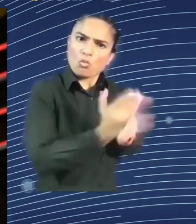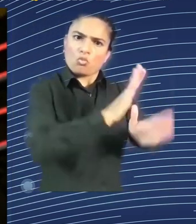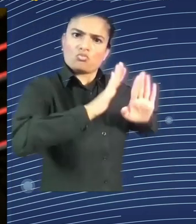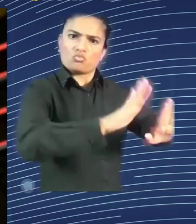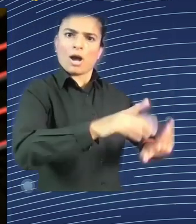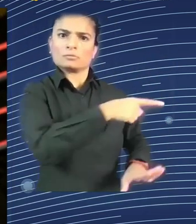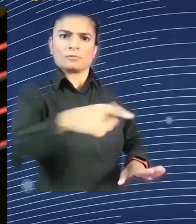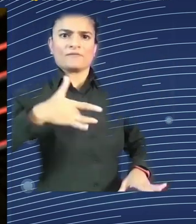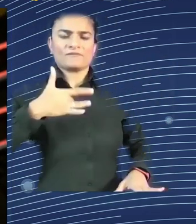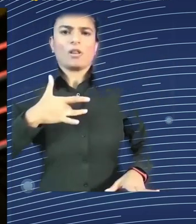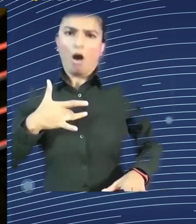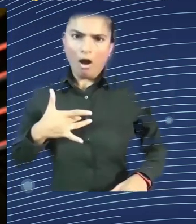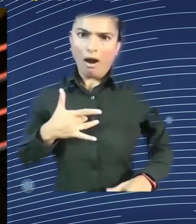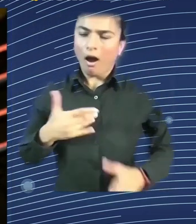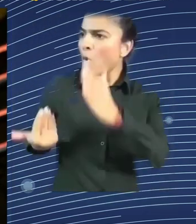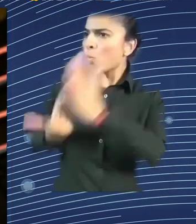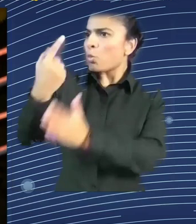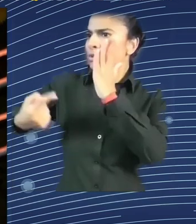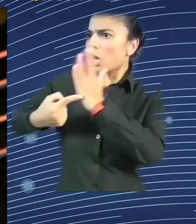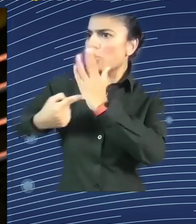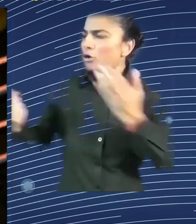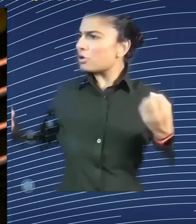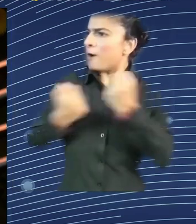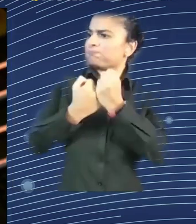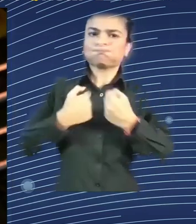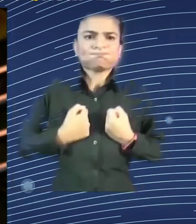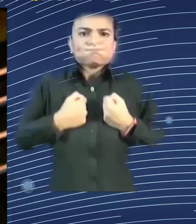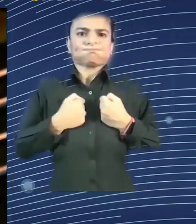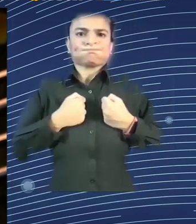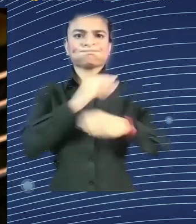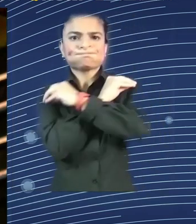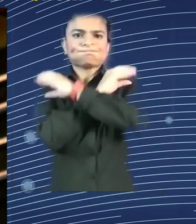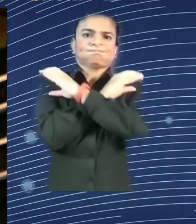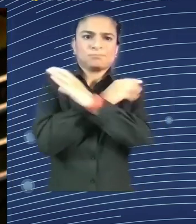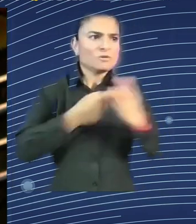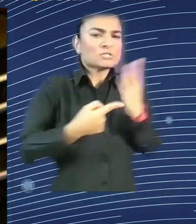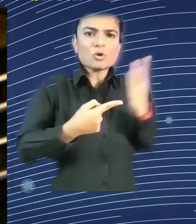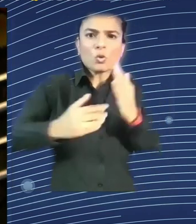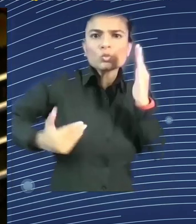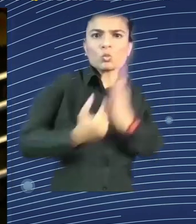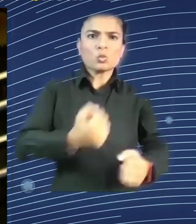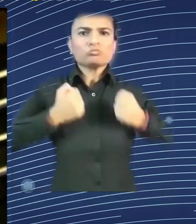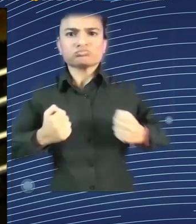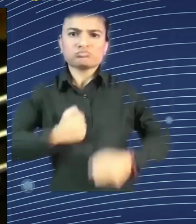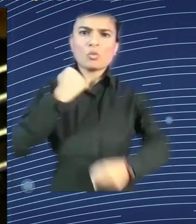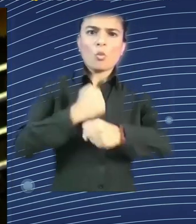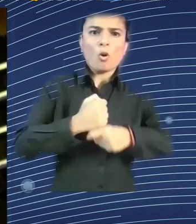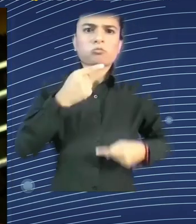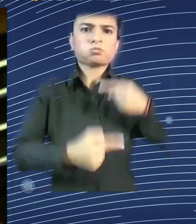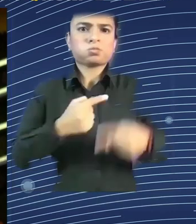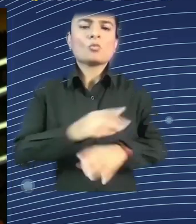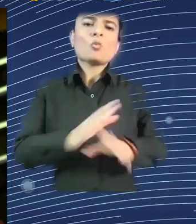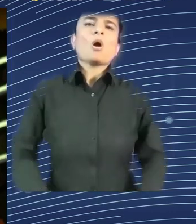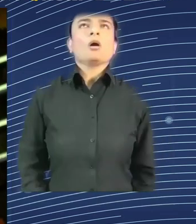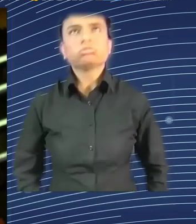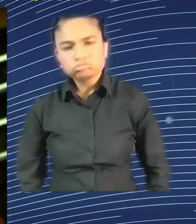having to work 40 hours a week and the companies only making more profits. You know, it should be the workers who also take part in that